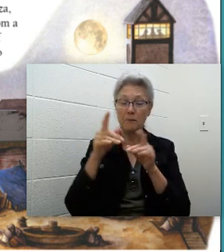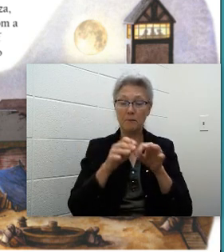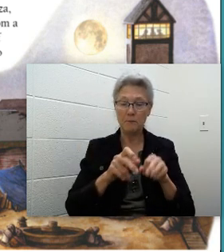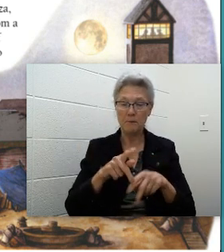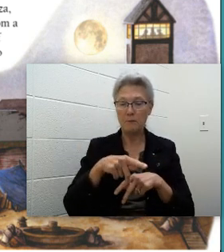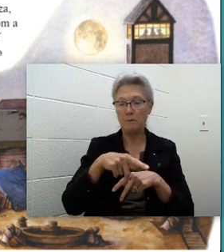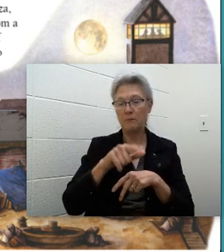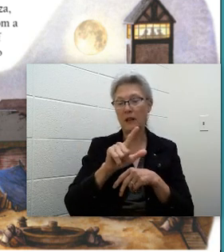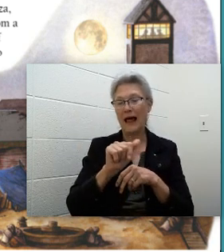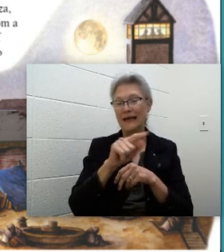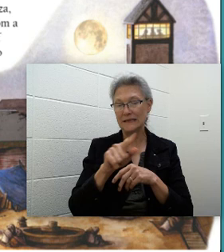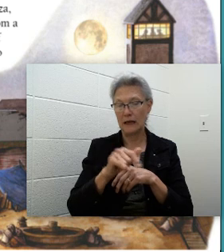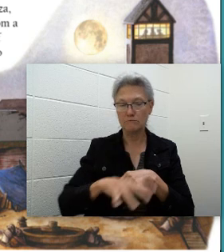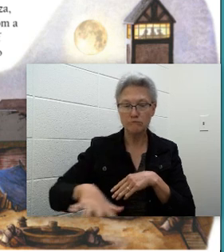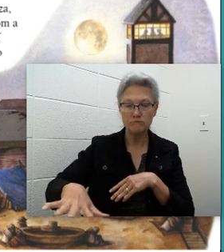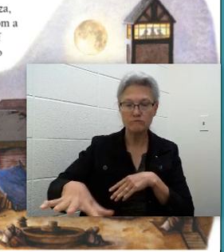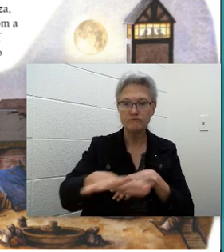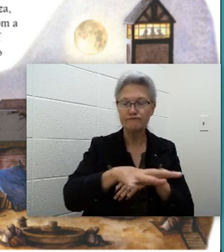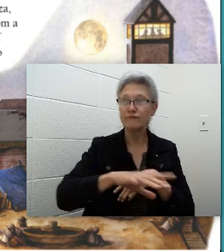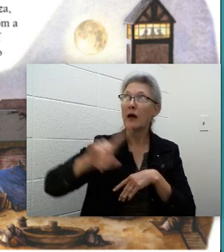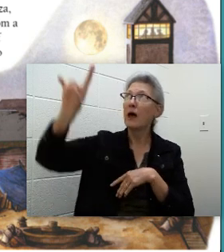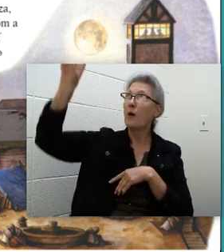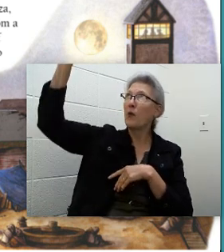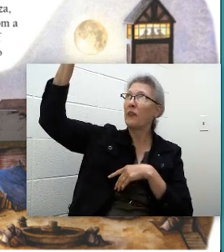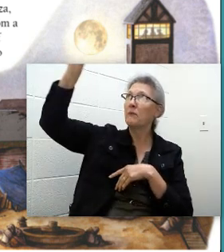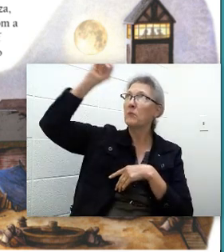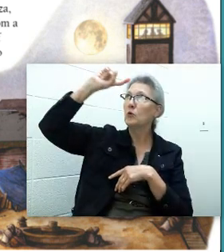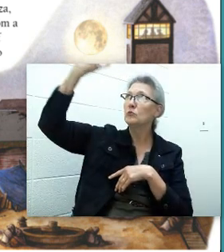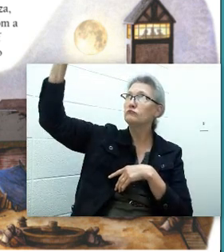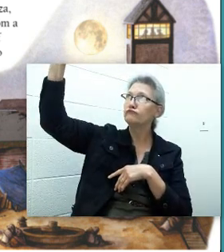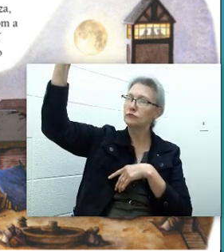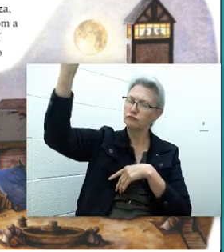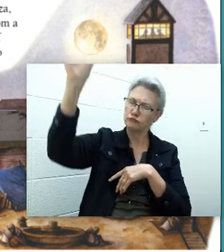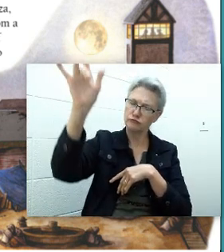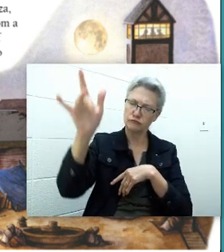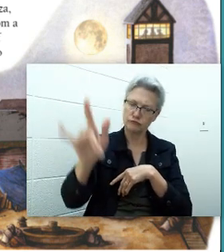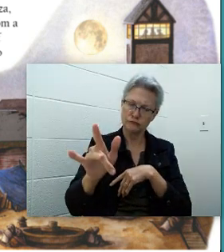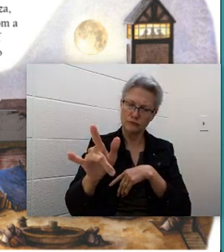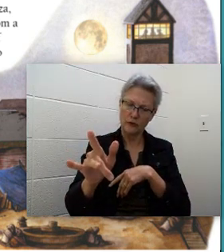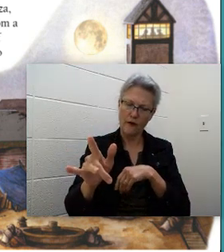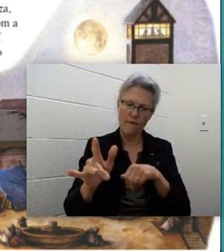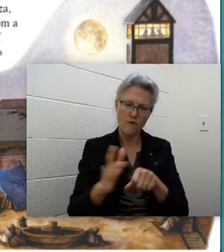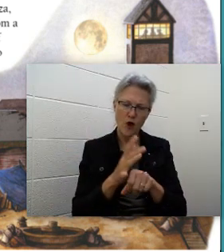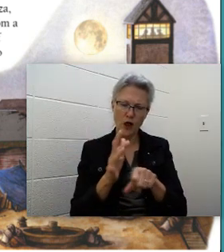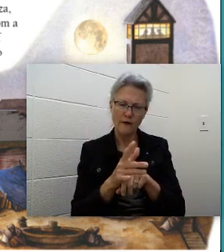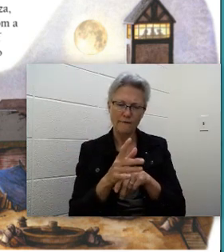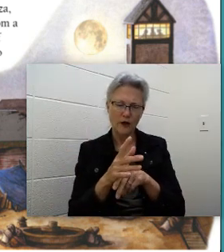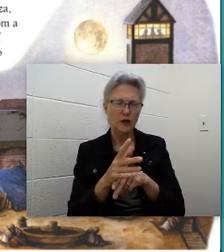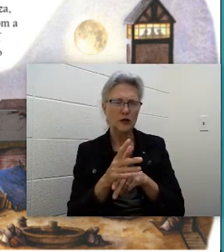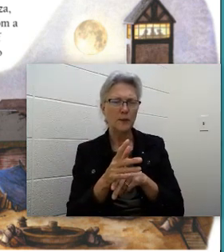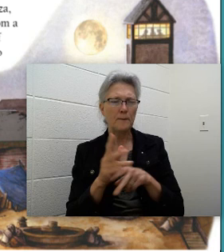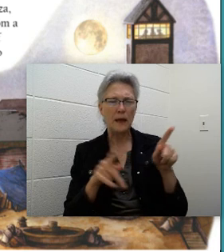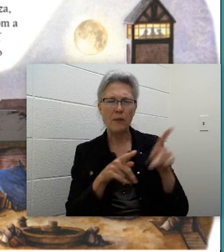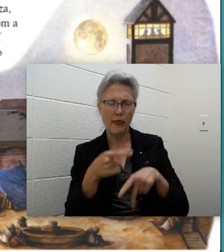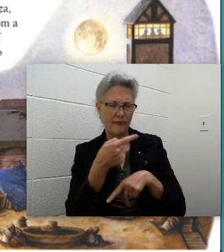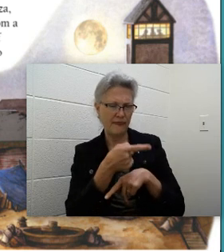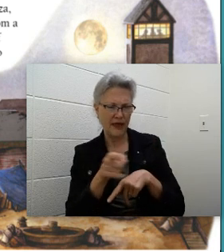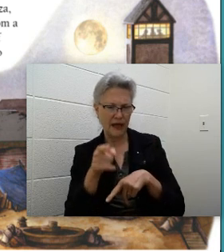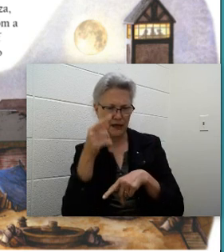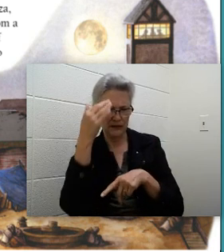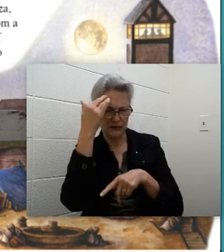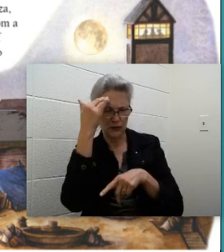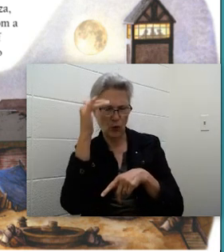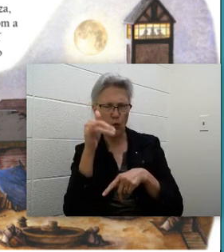with strange people from the city under the earth. Four hundred of them, with no